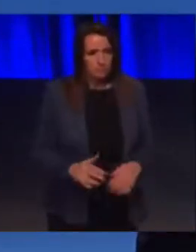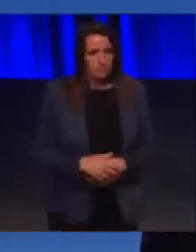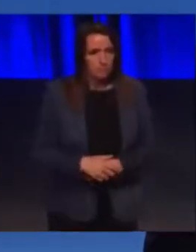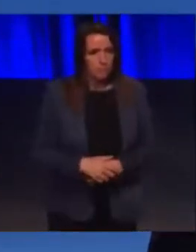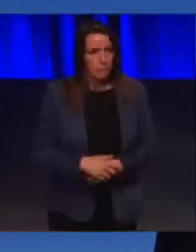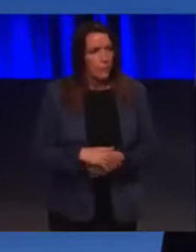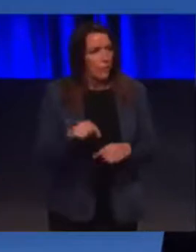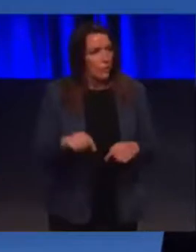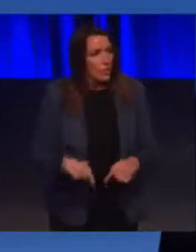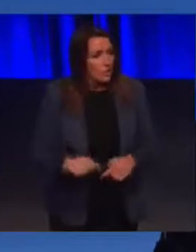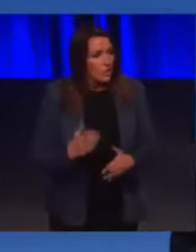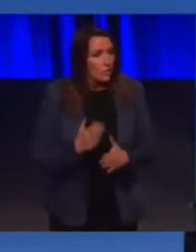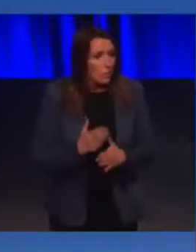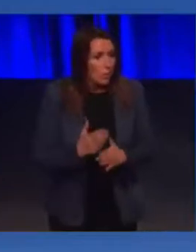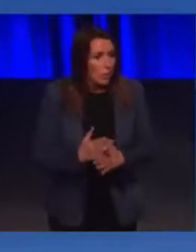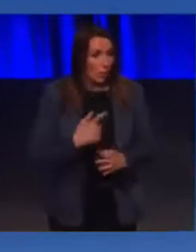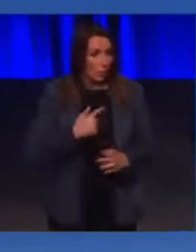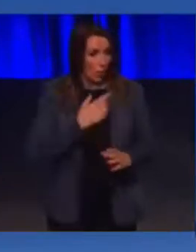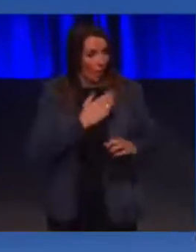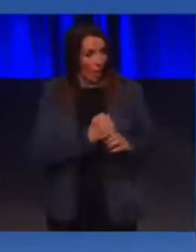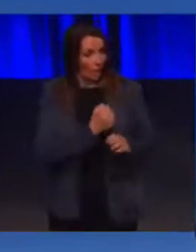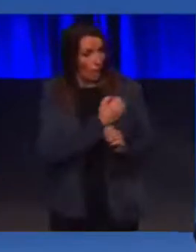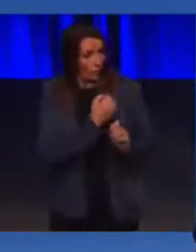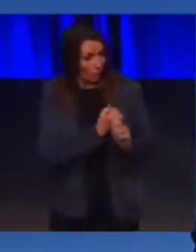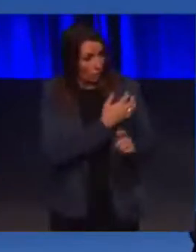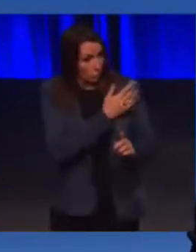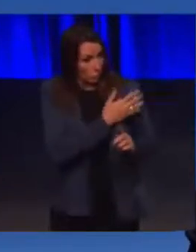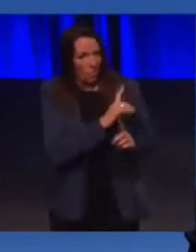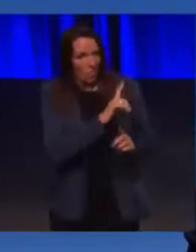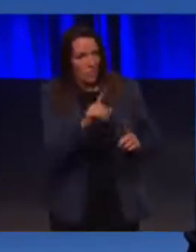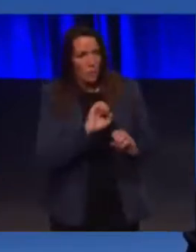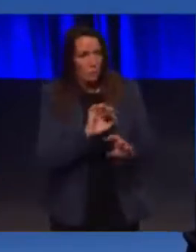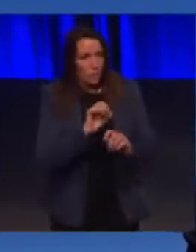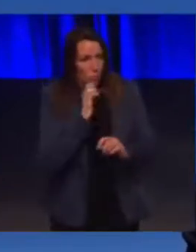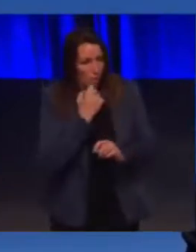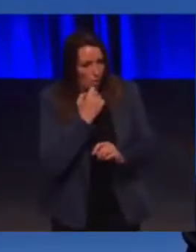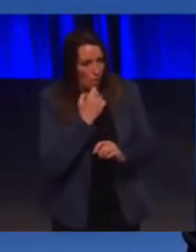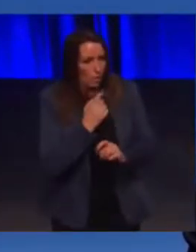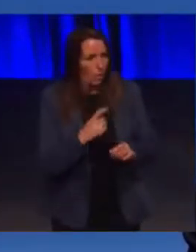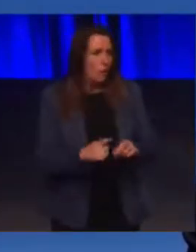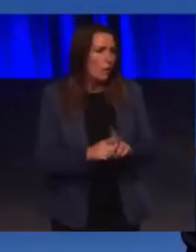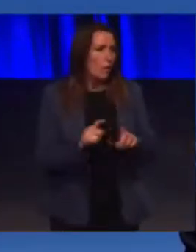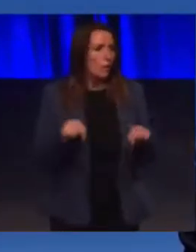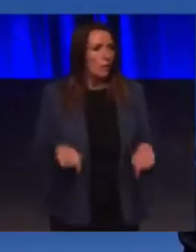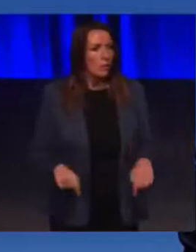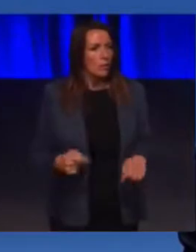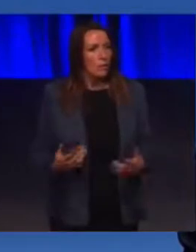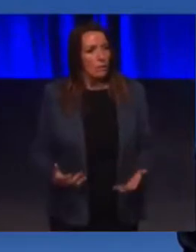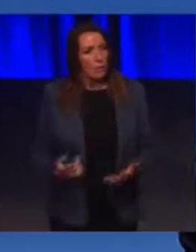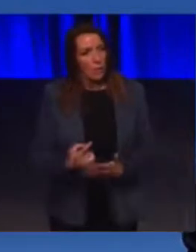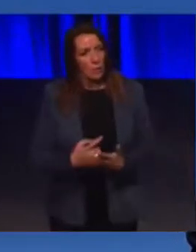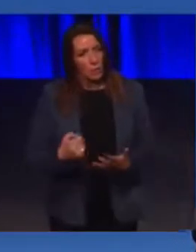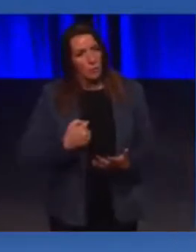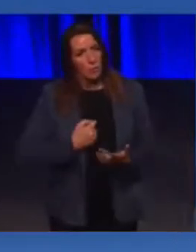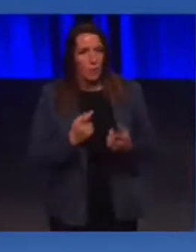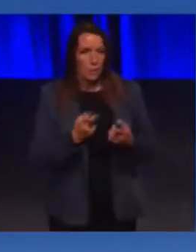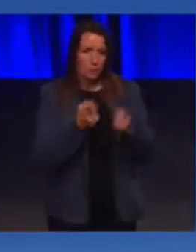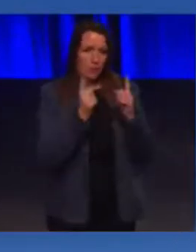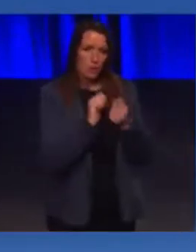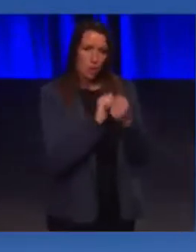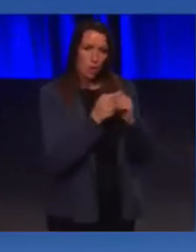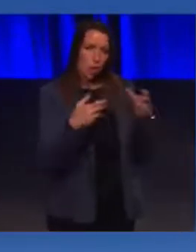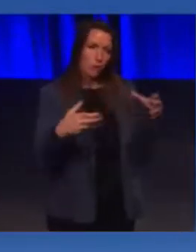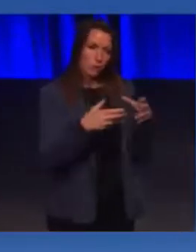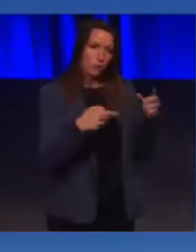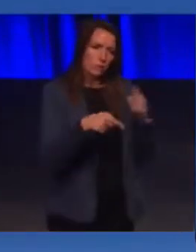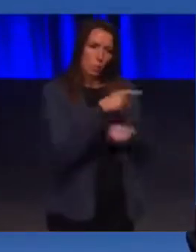actions that I have taken, which I'll talk about in a little while. It's also about the actions of my ministerial colleagues, too.